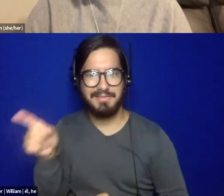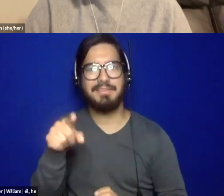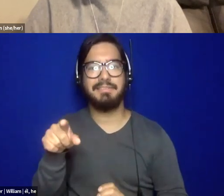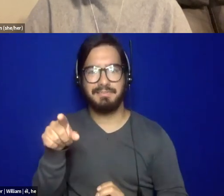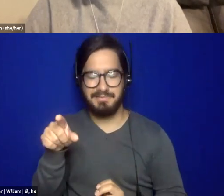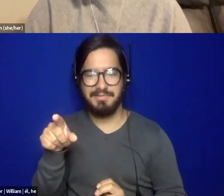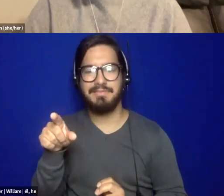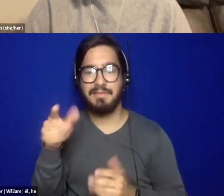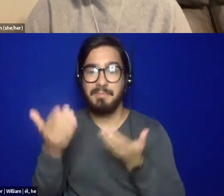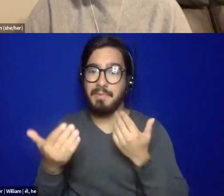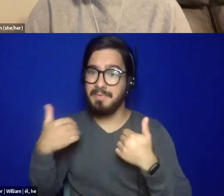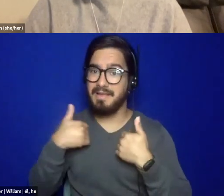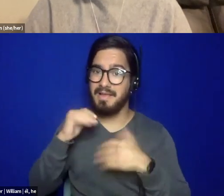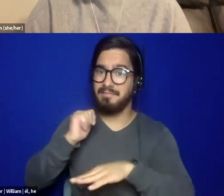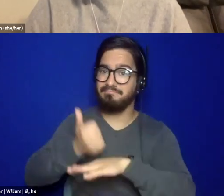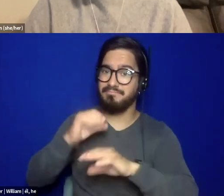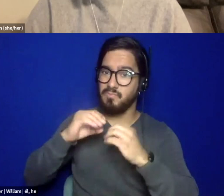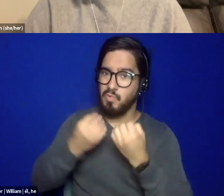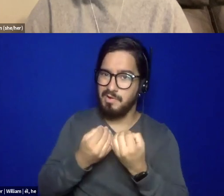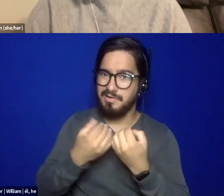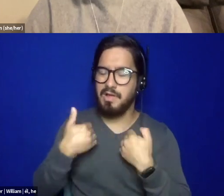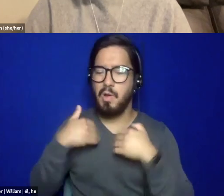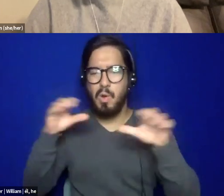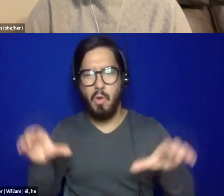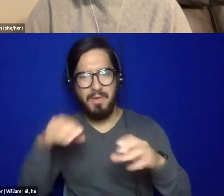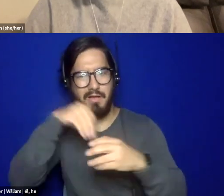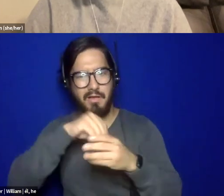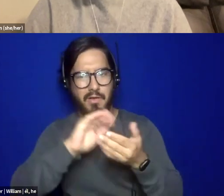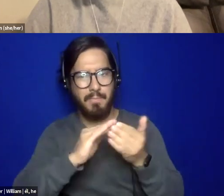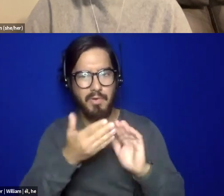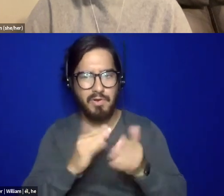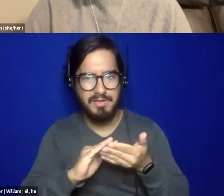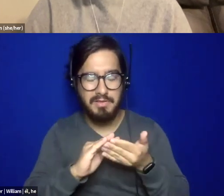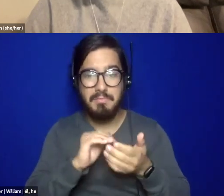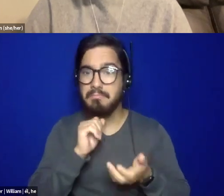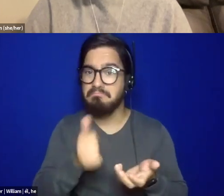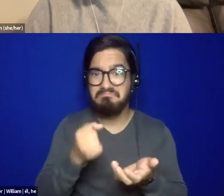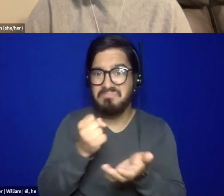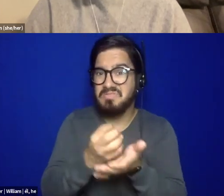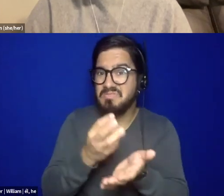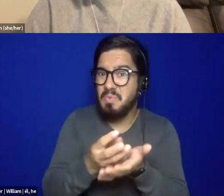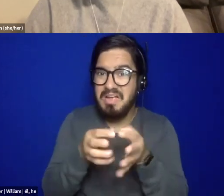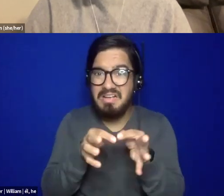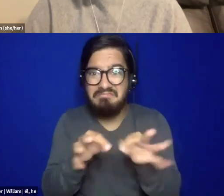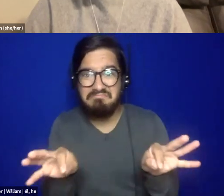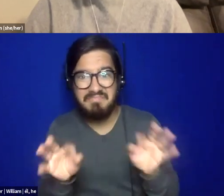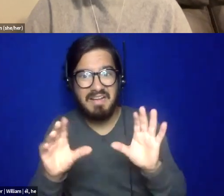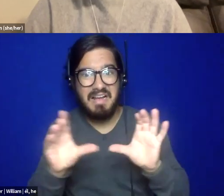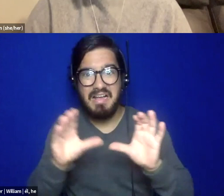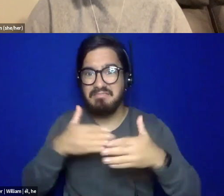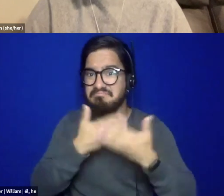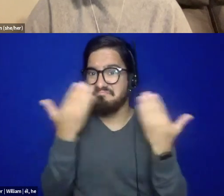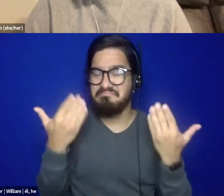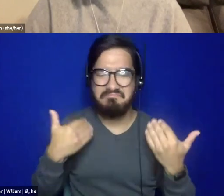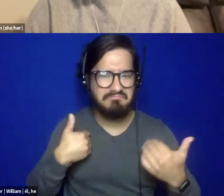own organizations, who have their own practices in the community, whether or not they are social workers or have a license or have a degree of